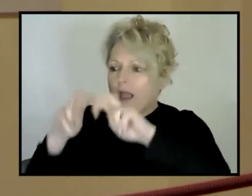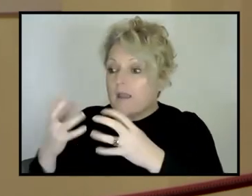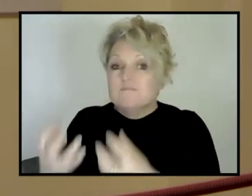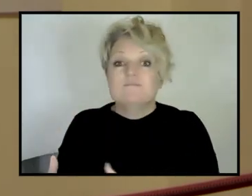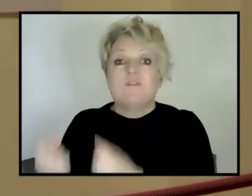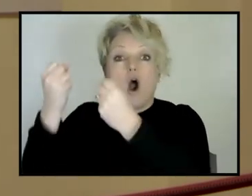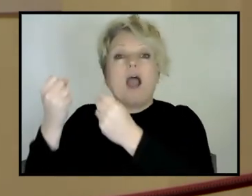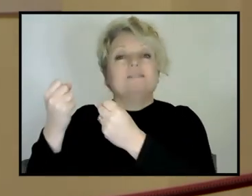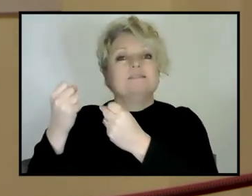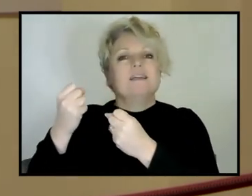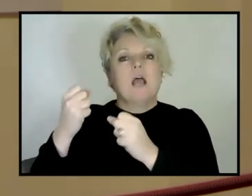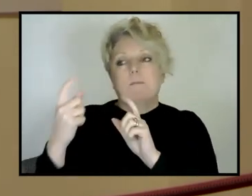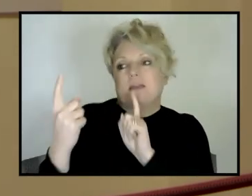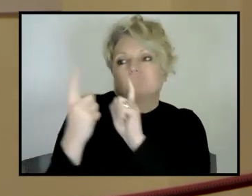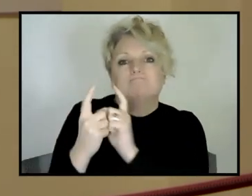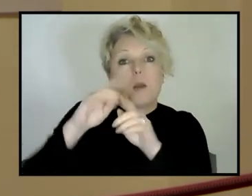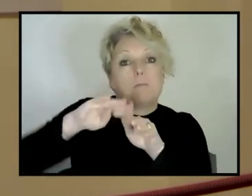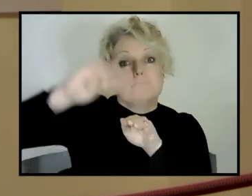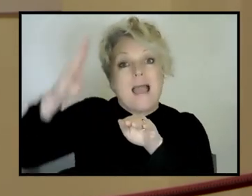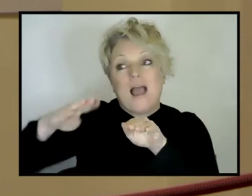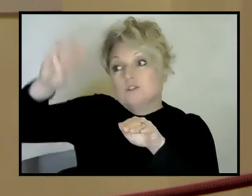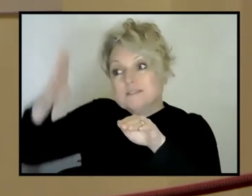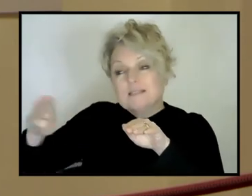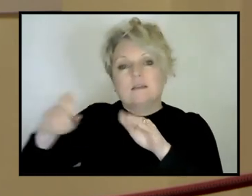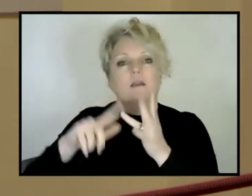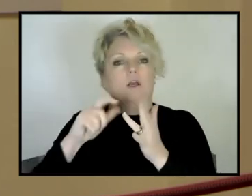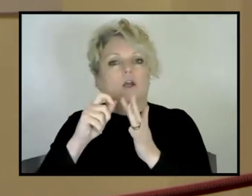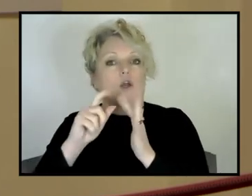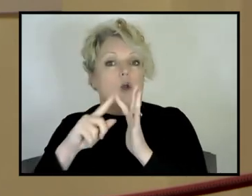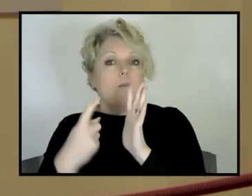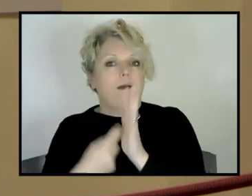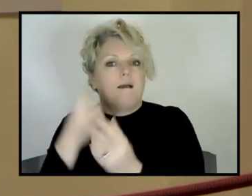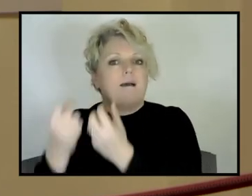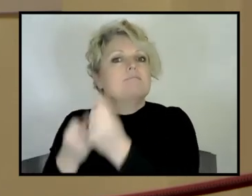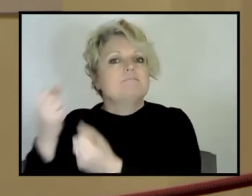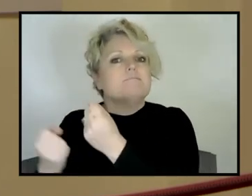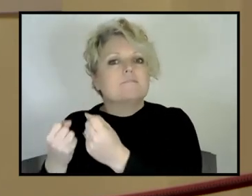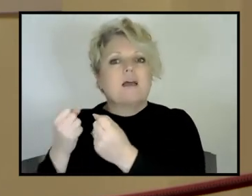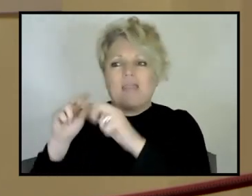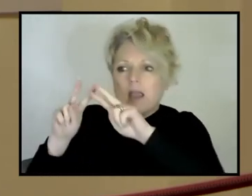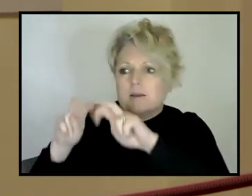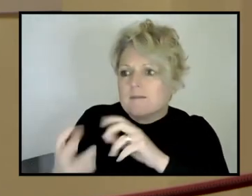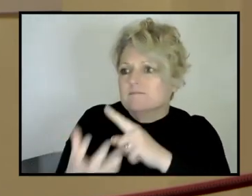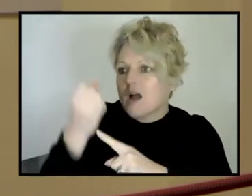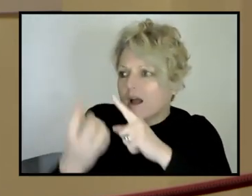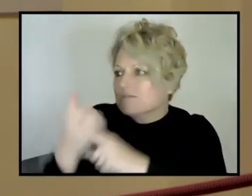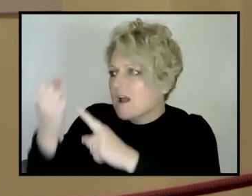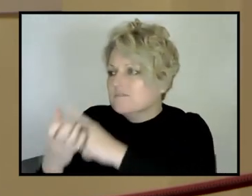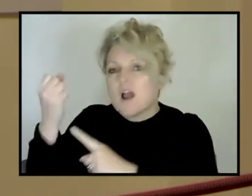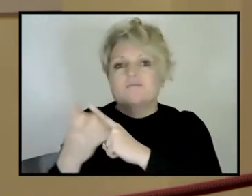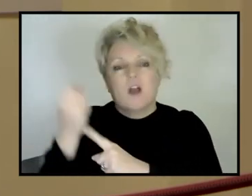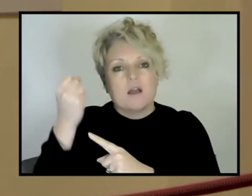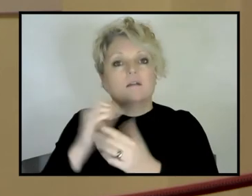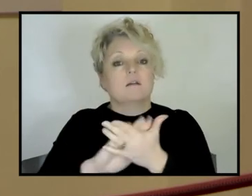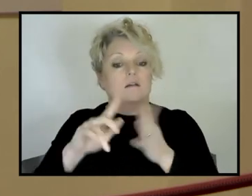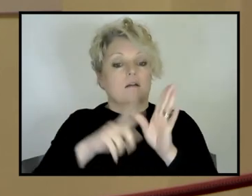quickly established and it gave a predictive, um, ability. similarly with, with, uh, hydrocarbon exploration and so